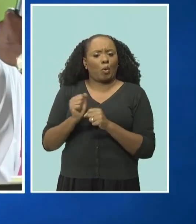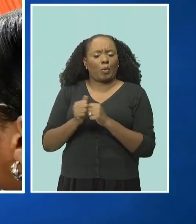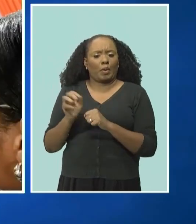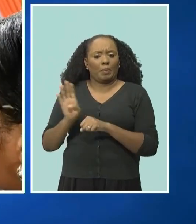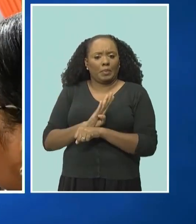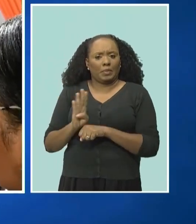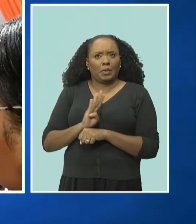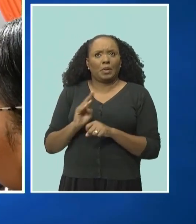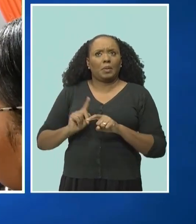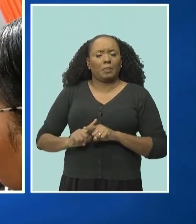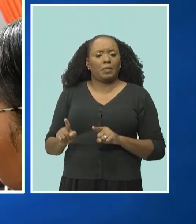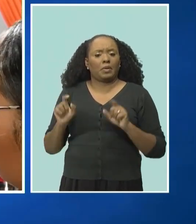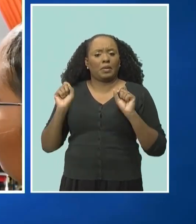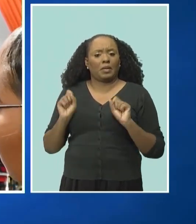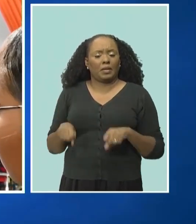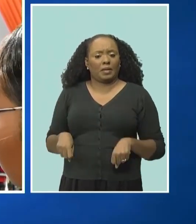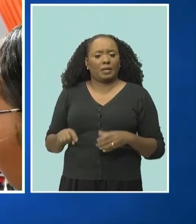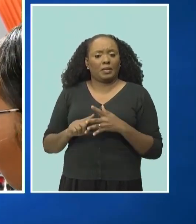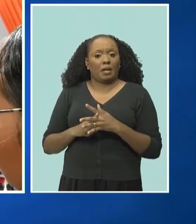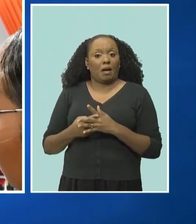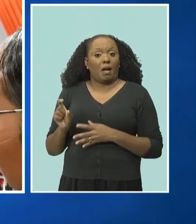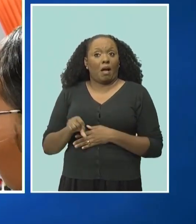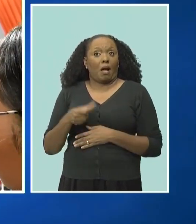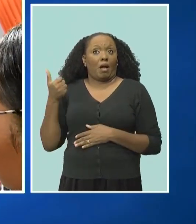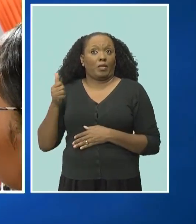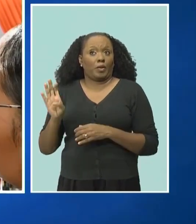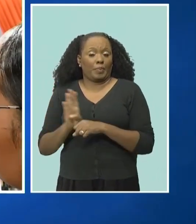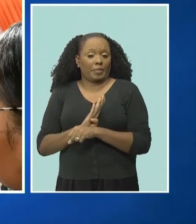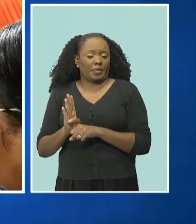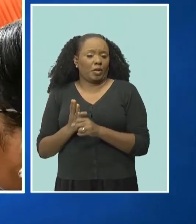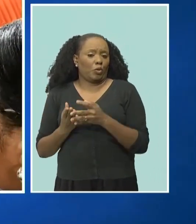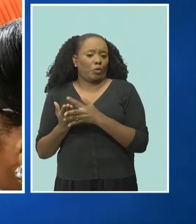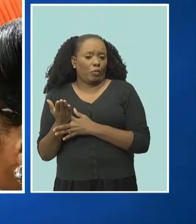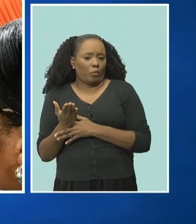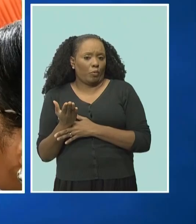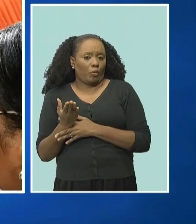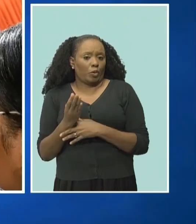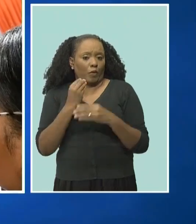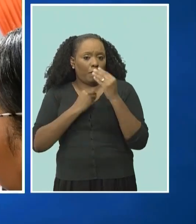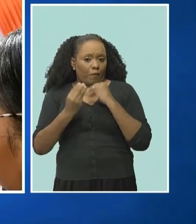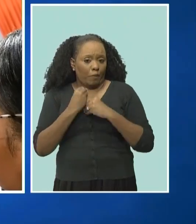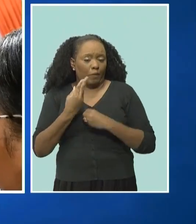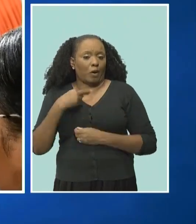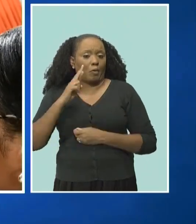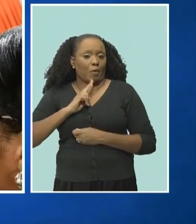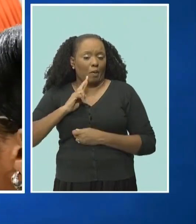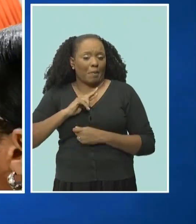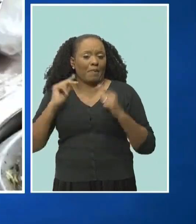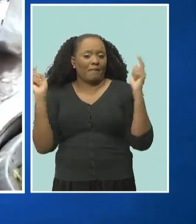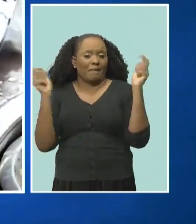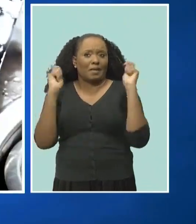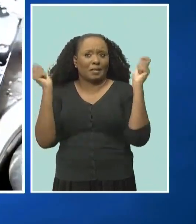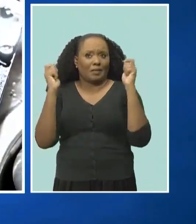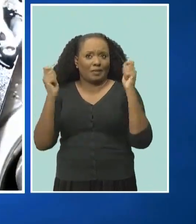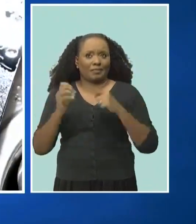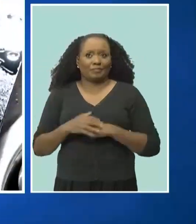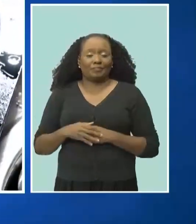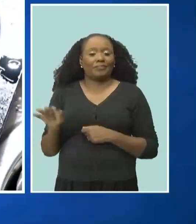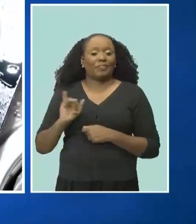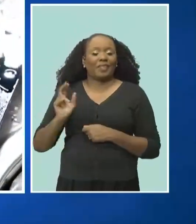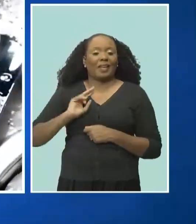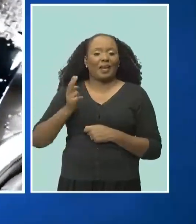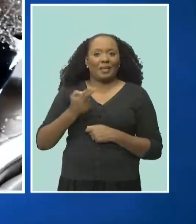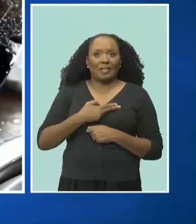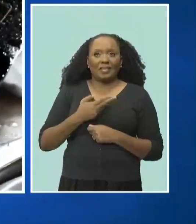they can start other businesses through Food and Rum Festival Barbados. Because they come and they cater, just the us caterers,